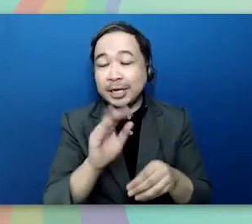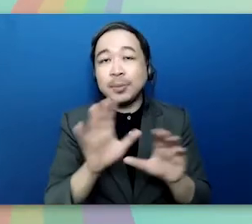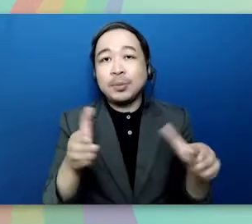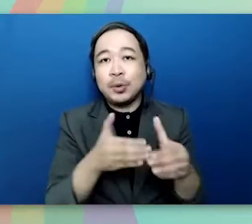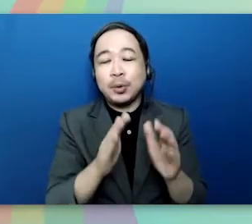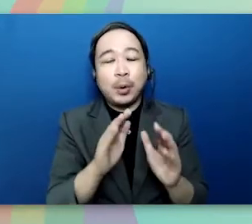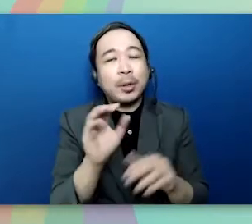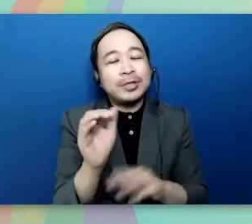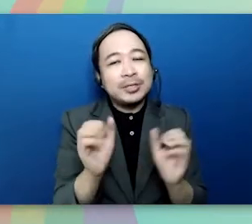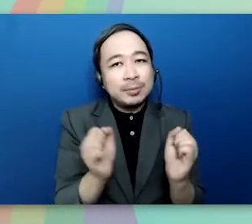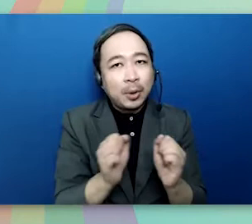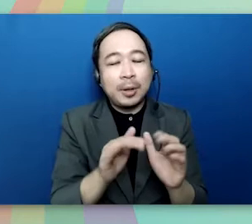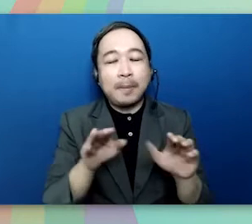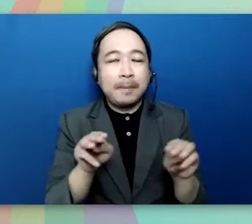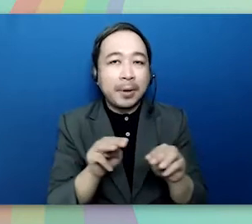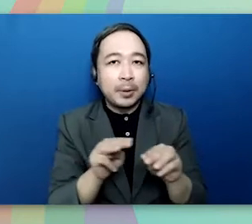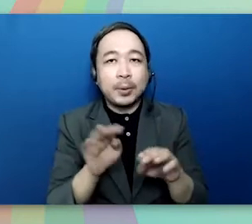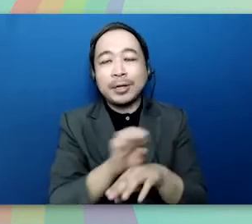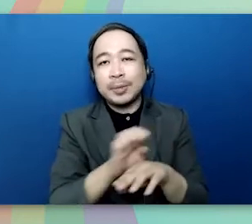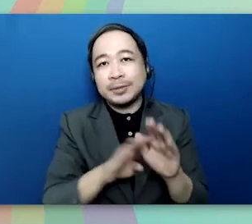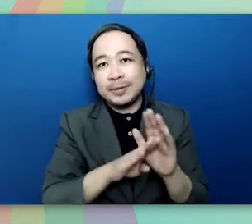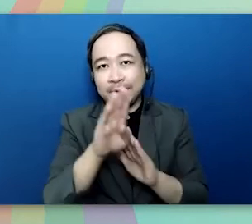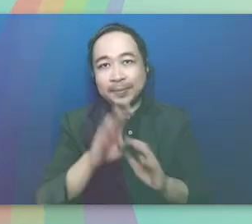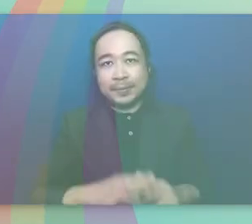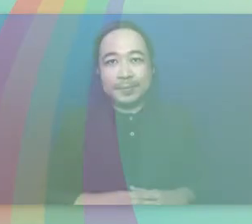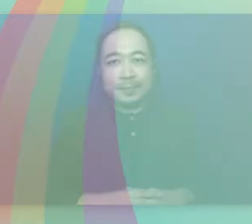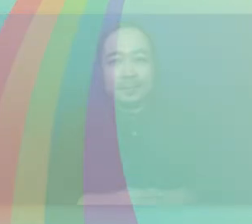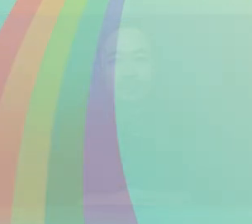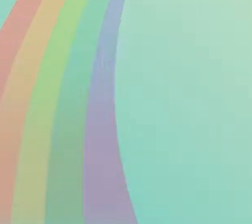and the bureau of small micro enterprise development